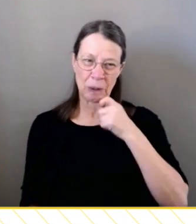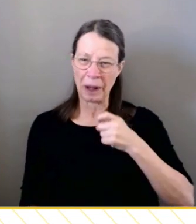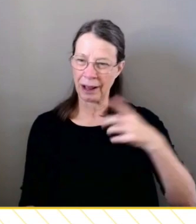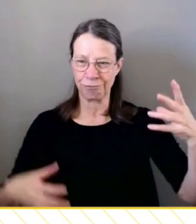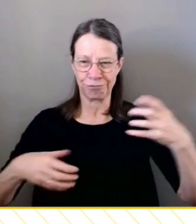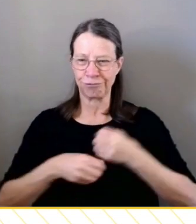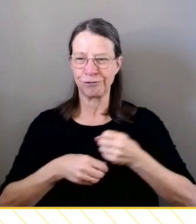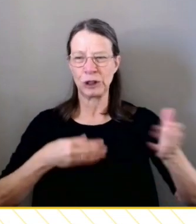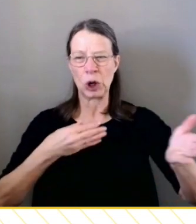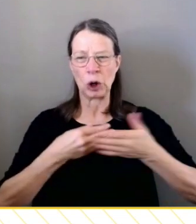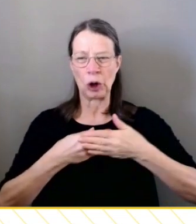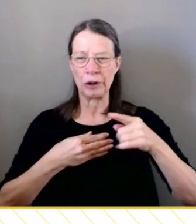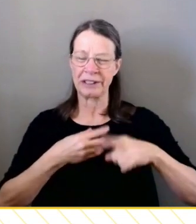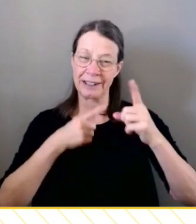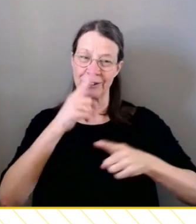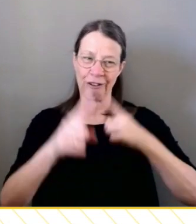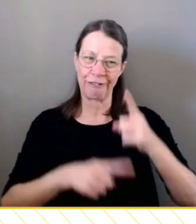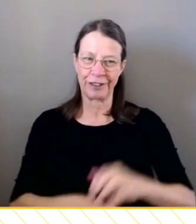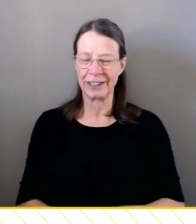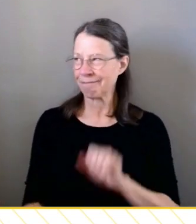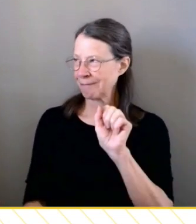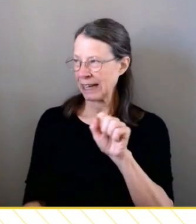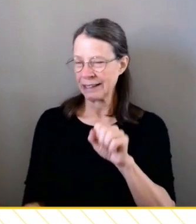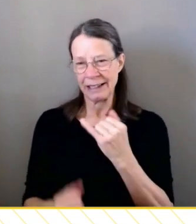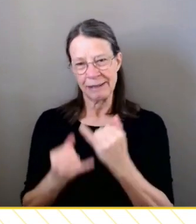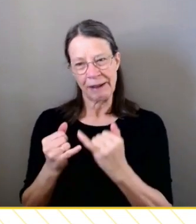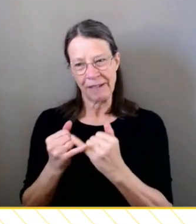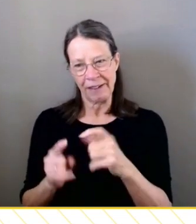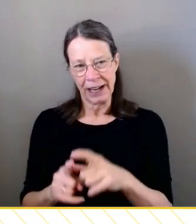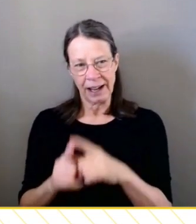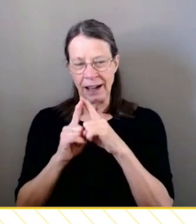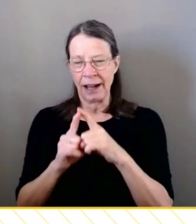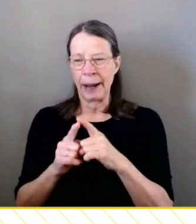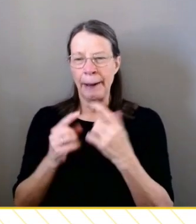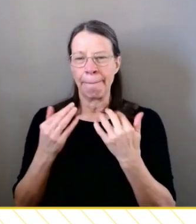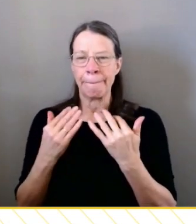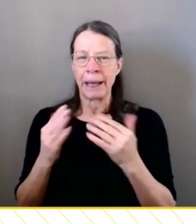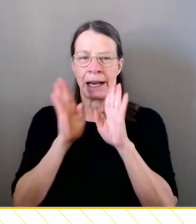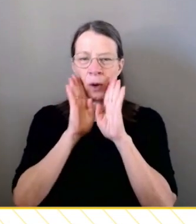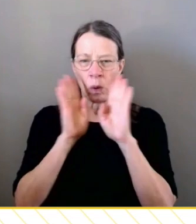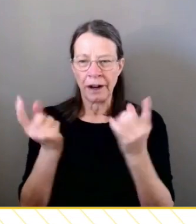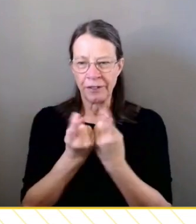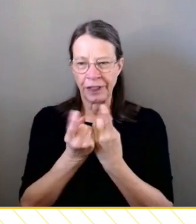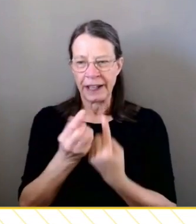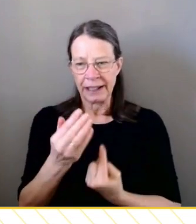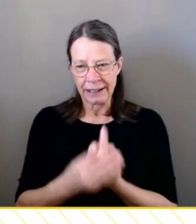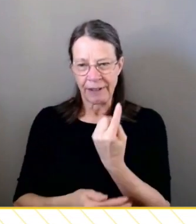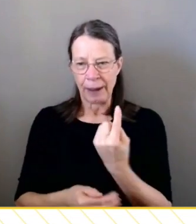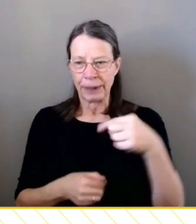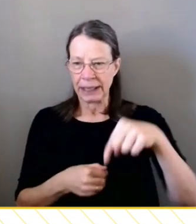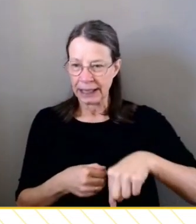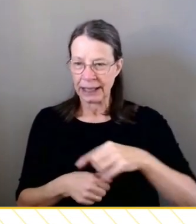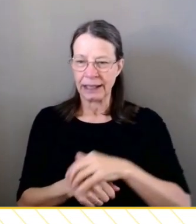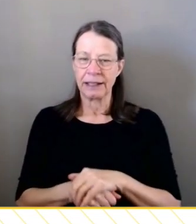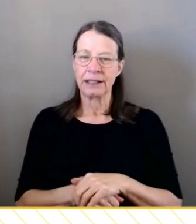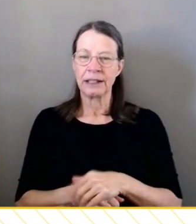so much wonderfully happening here in the studio. We've heard great depth as well as breadth in